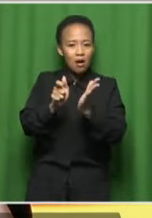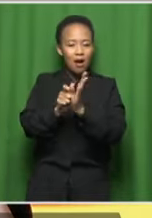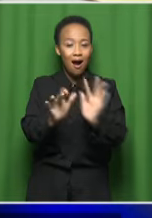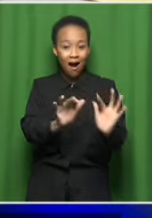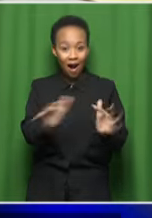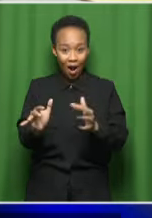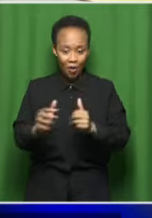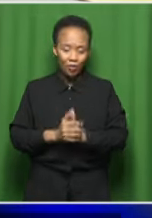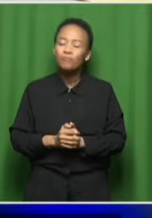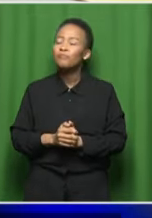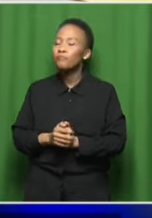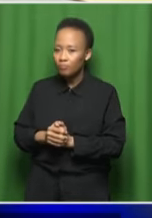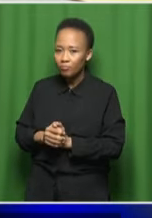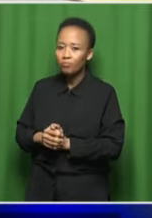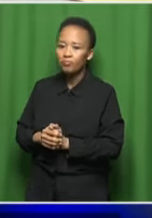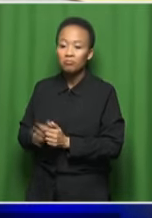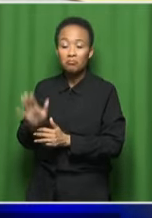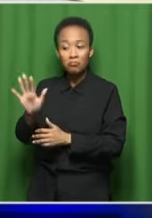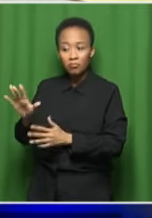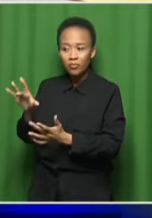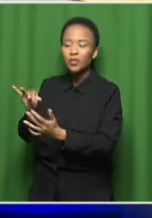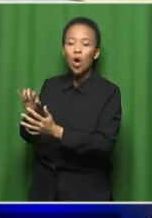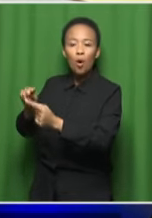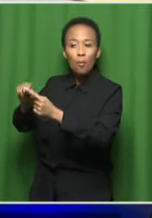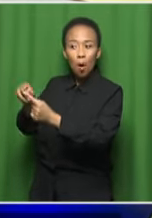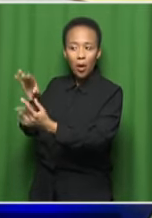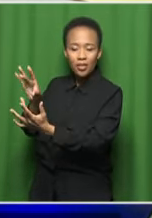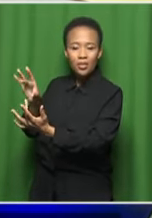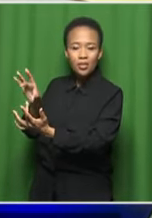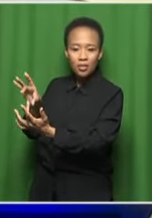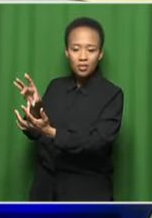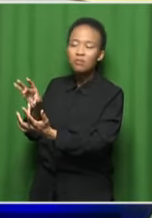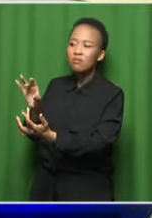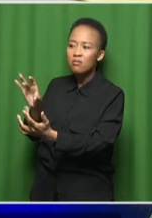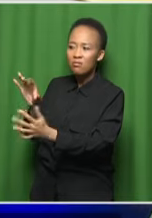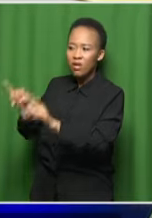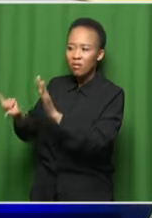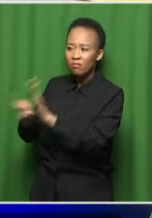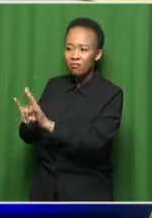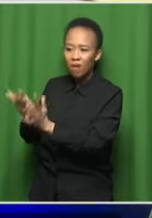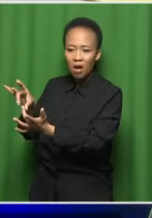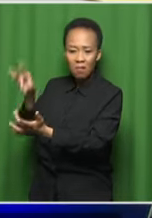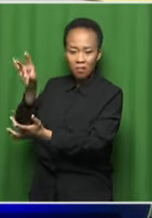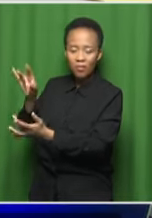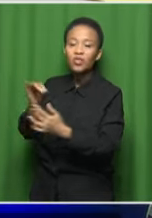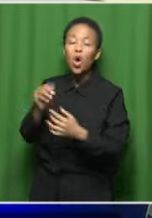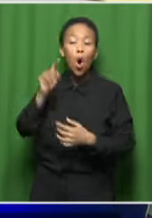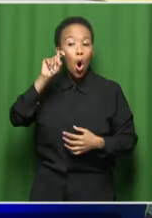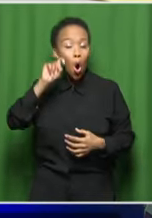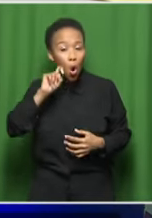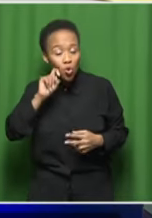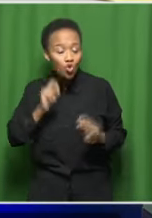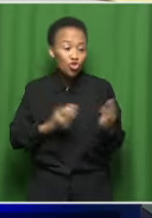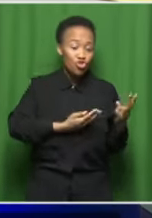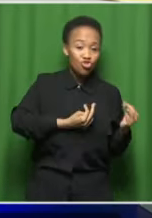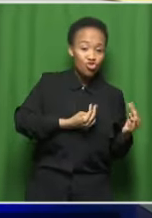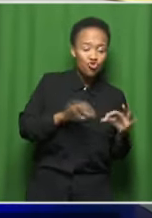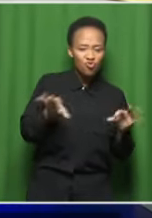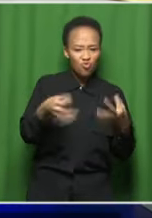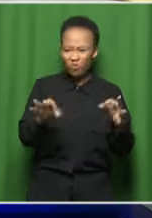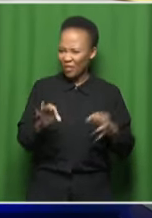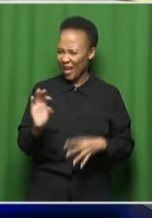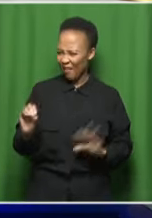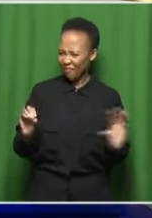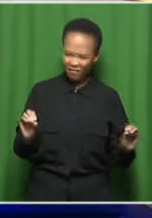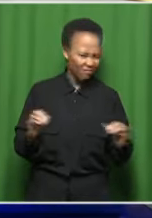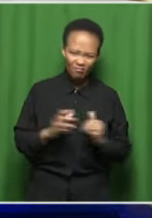Silvia, so just picking up on the point that she said that there's no old music, there's no new music, because music is music after all, and it's